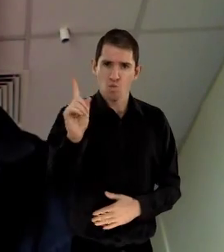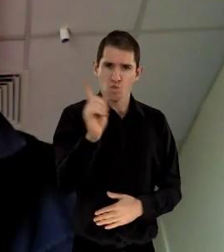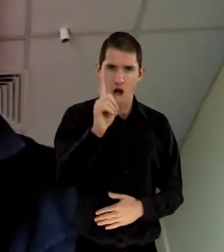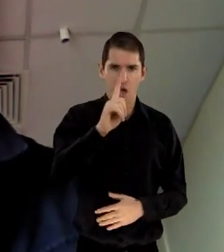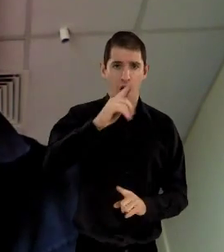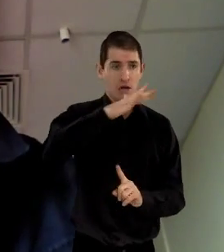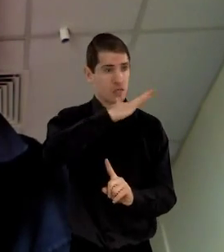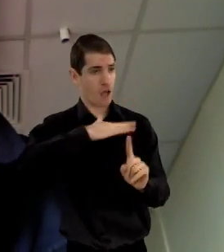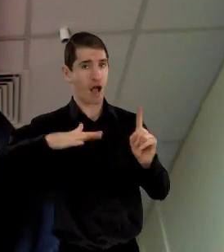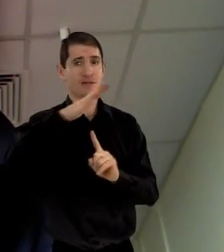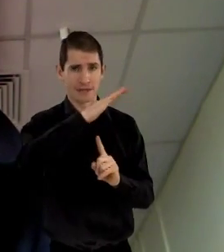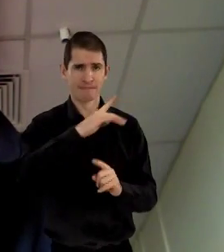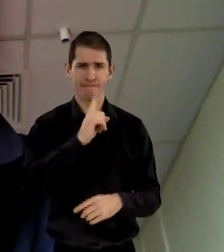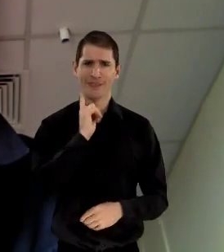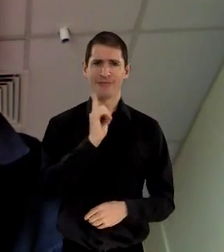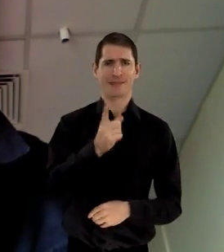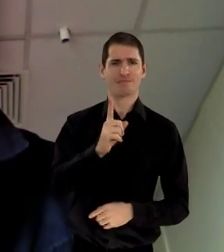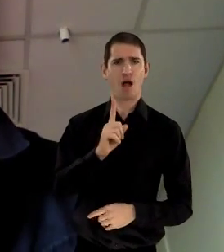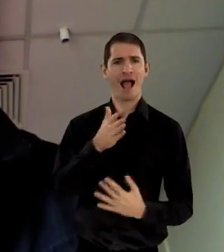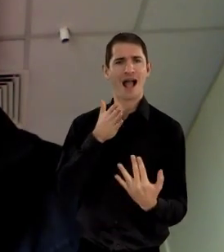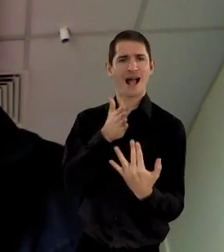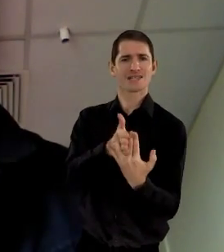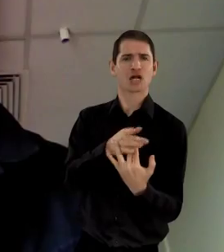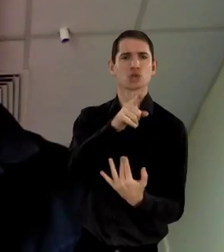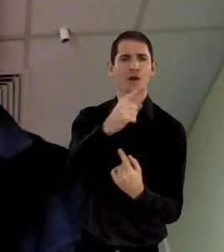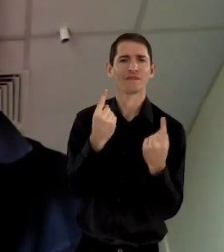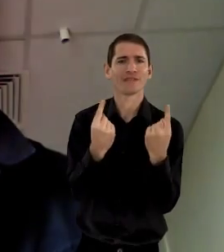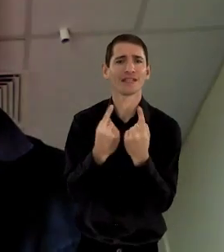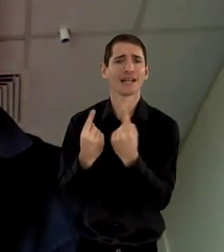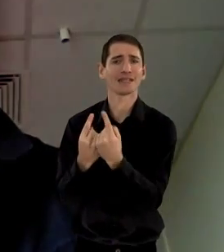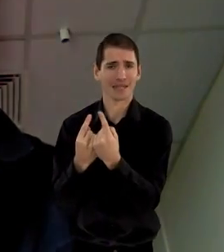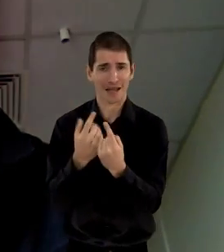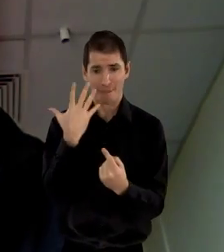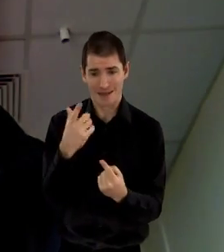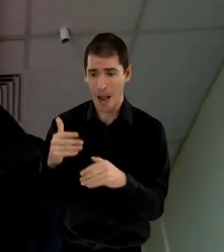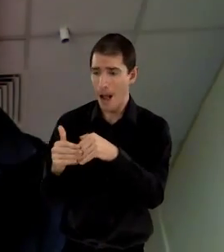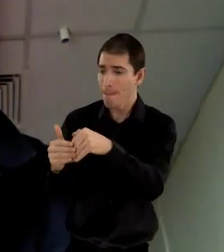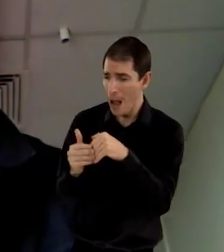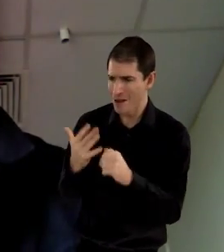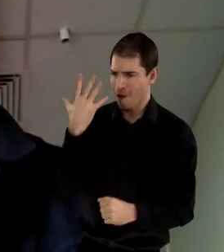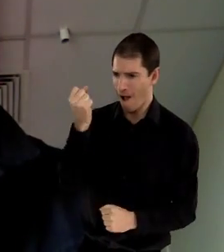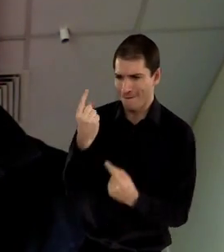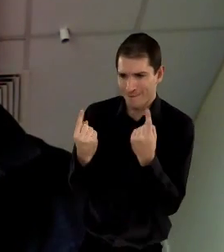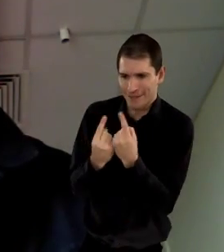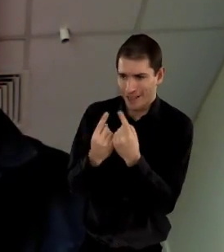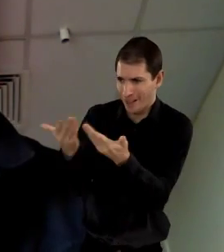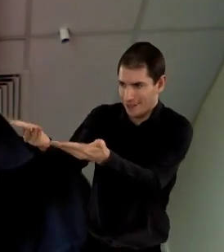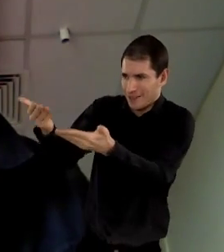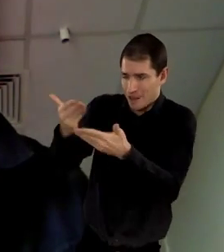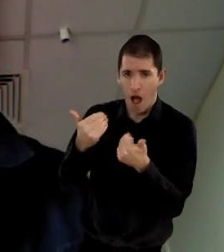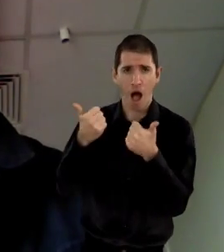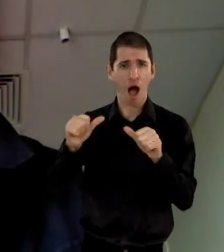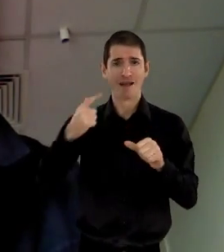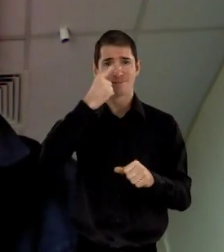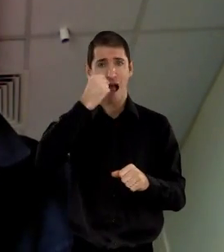do is focus on the way in which society denies access or facilities to enable people with